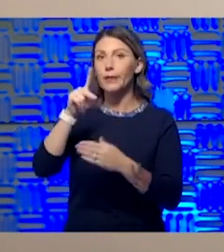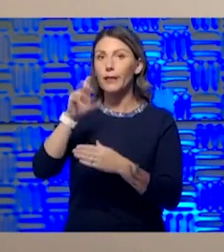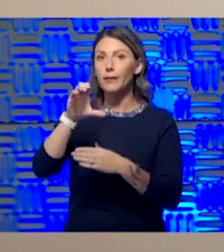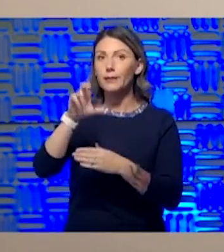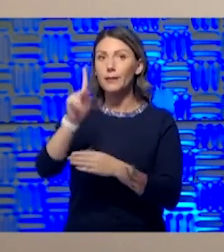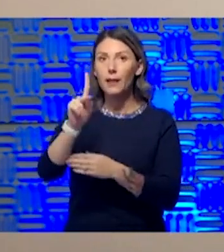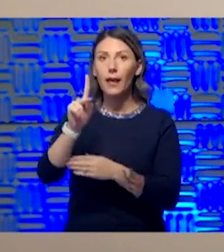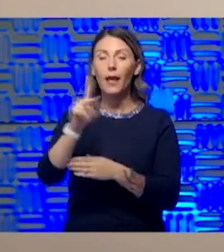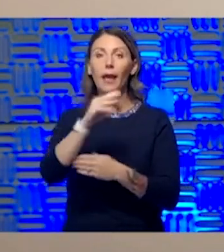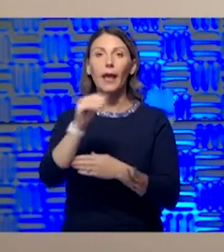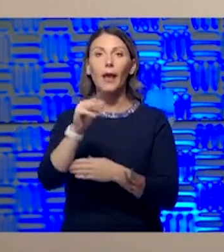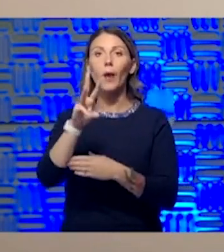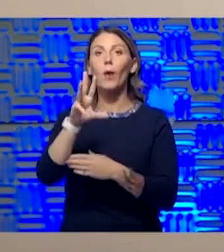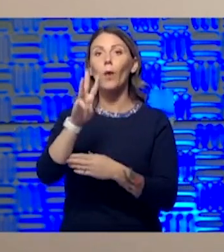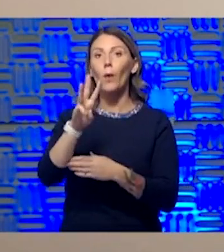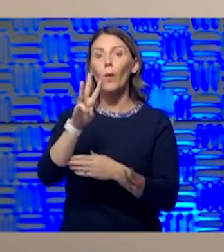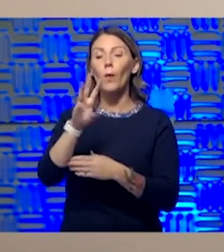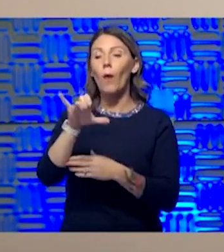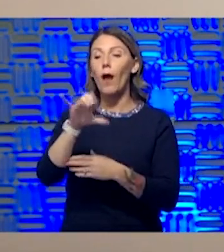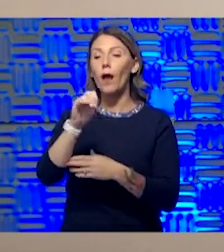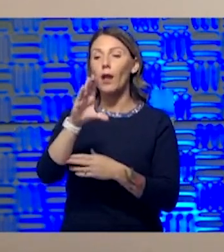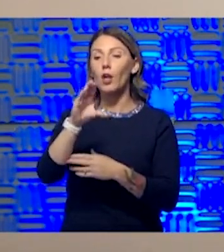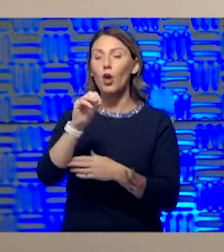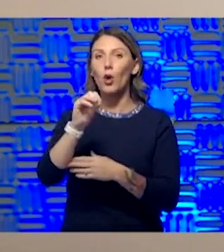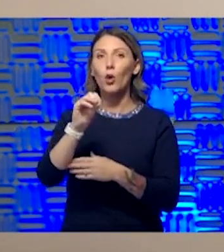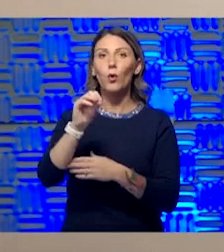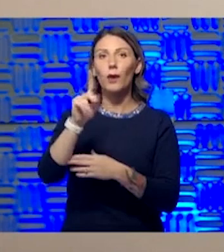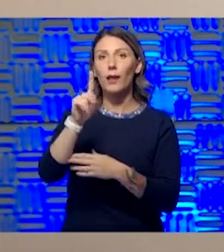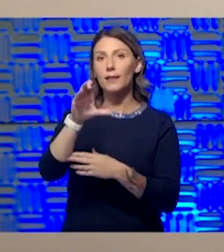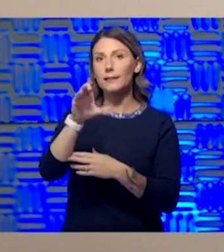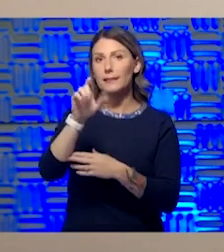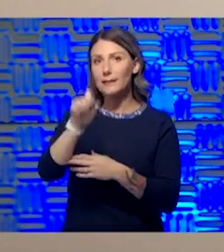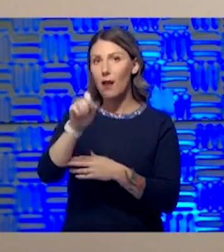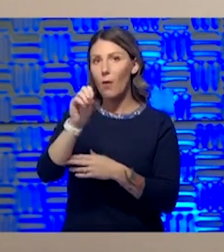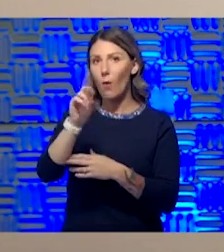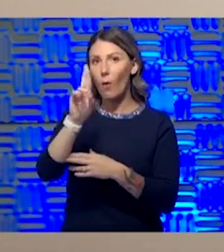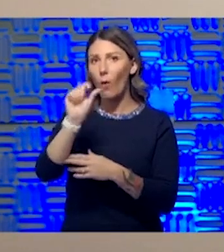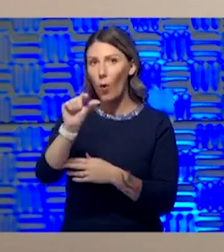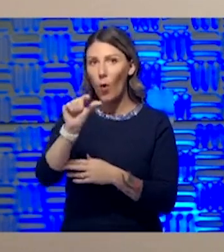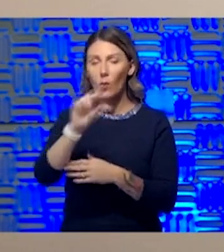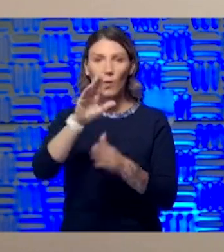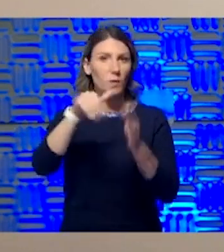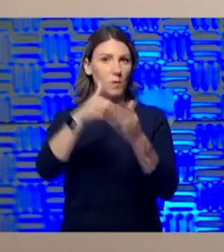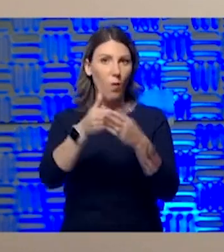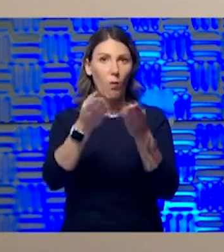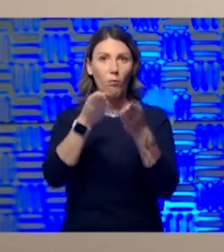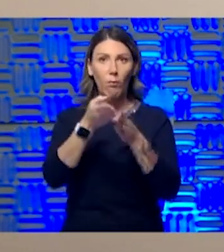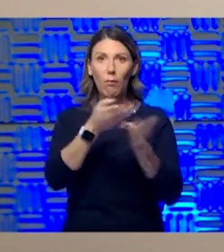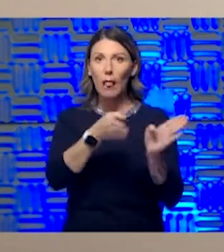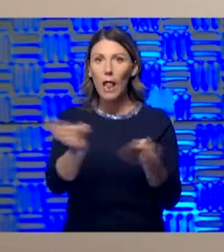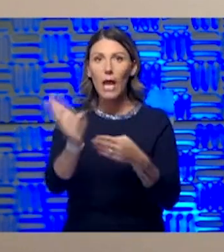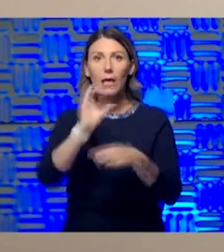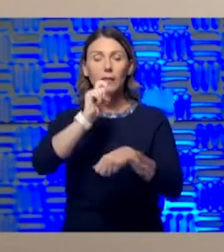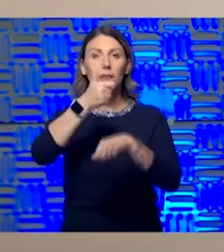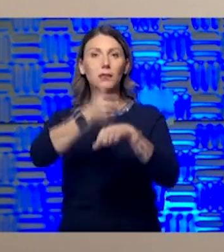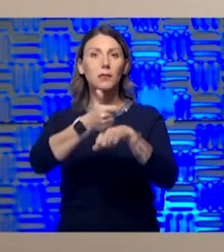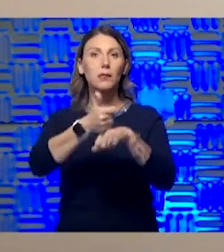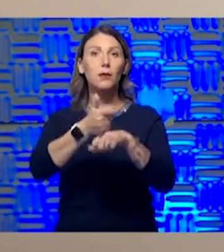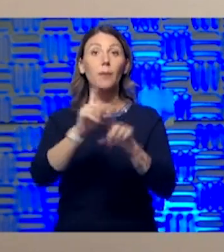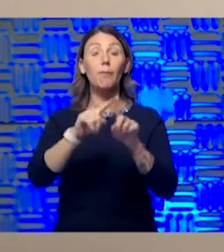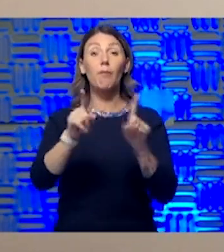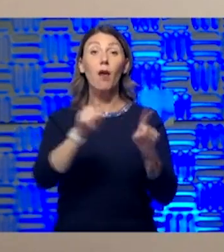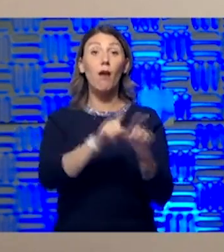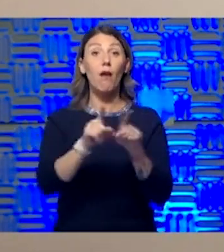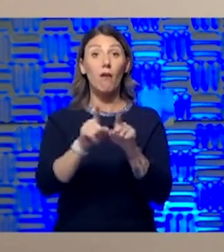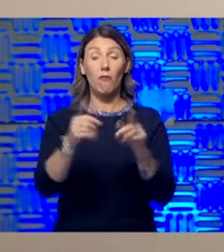WycoKCK.org, there's a whole restart Wyco plan there. But we will actually have guidance